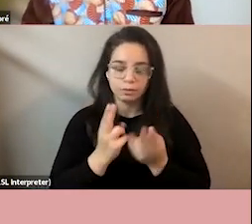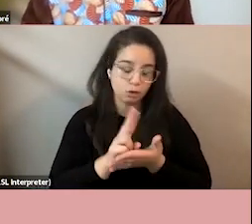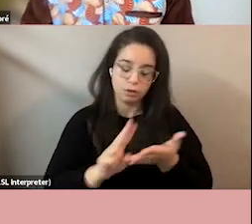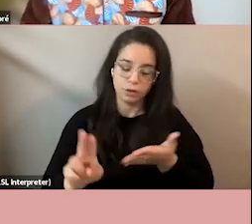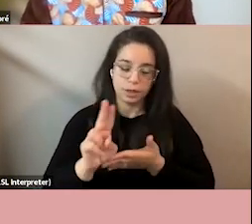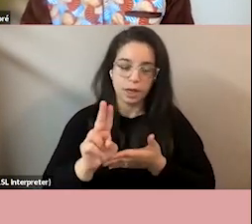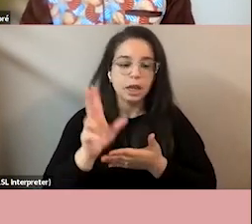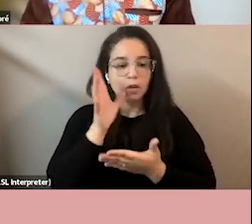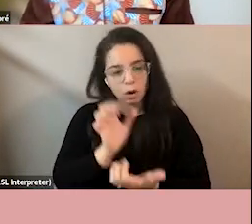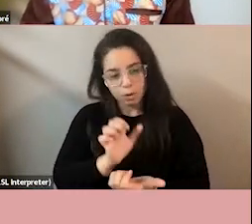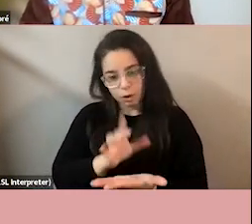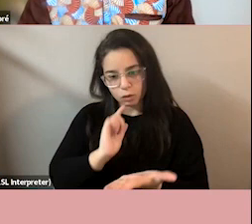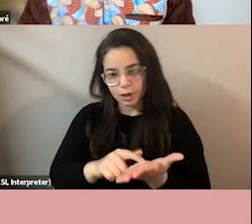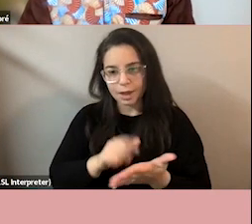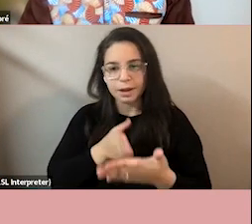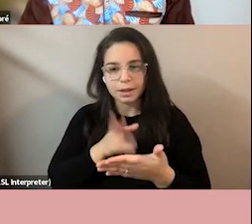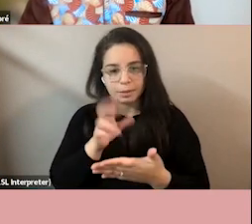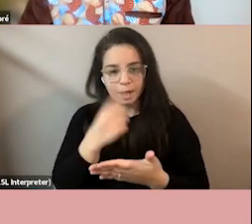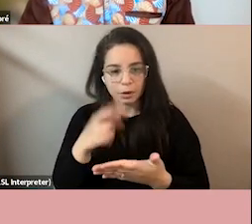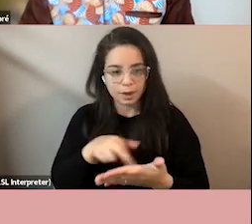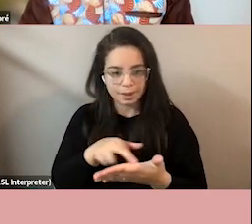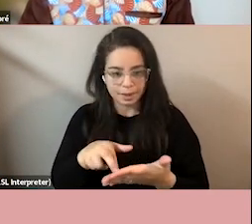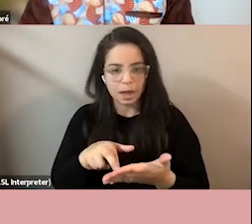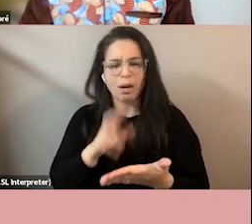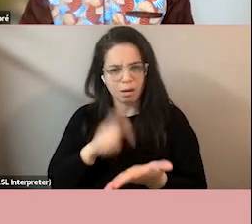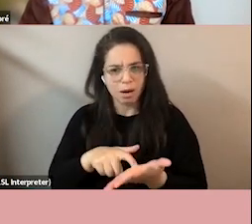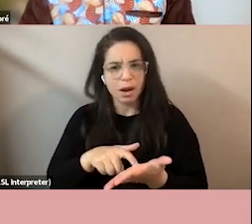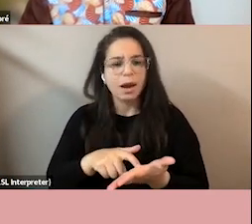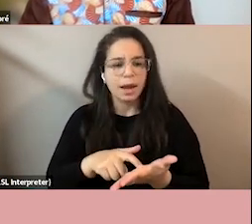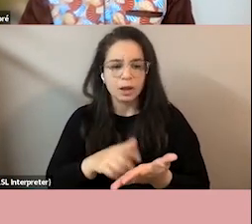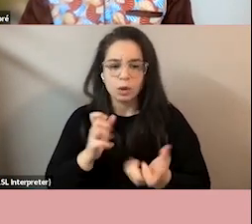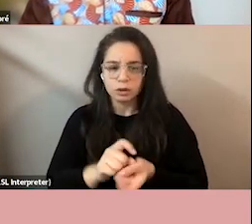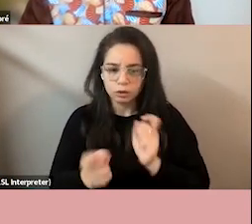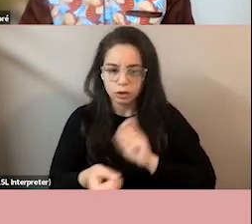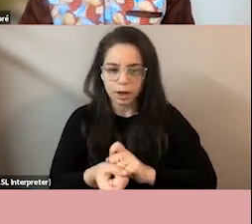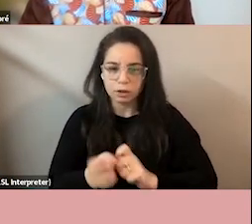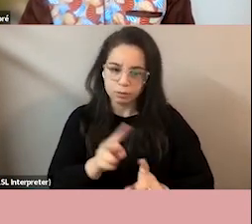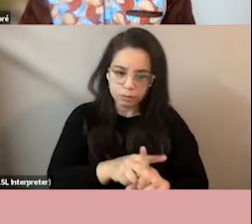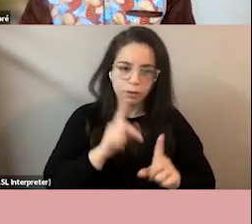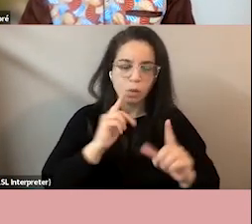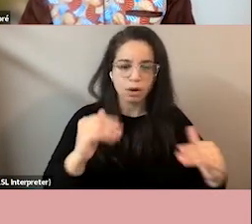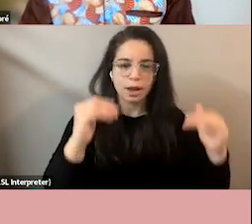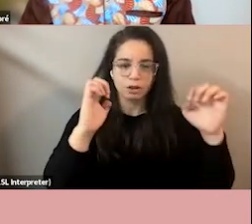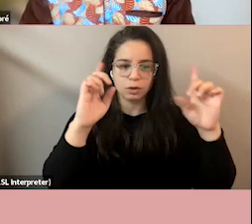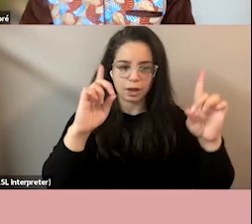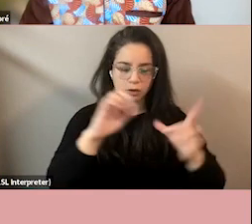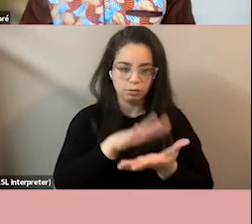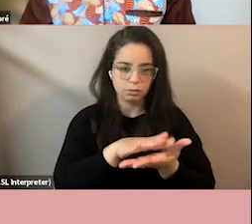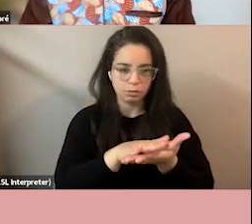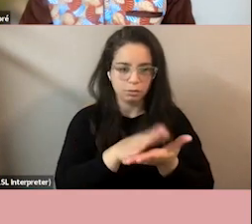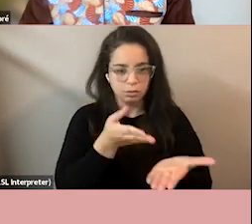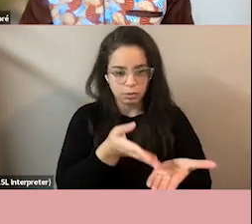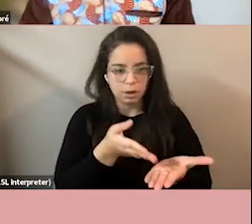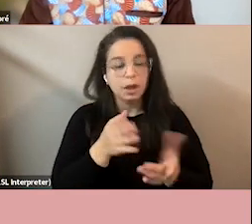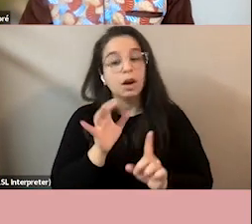racism and who want to affect positive change in the higher education sector the scarborough charter has